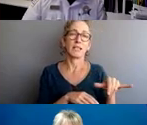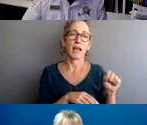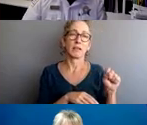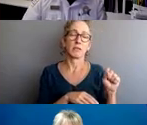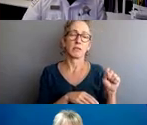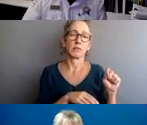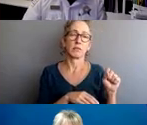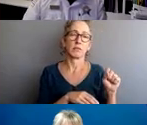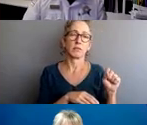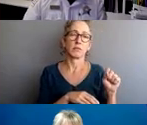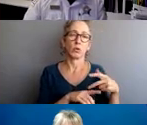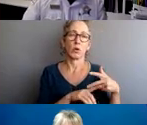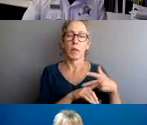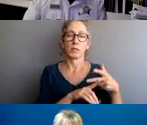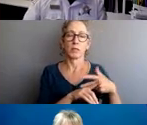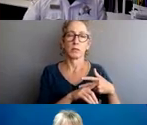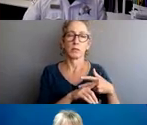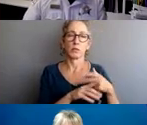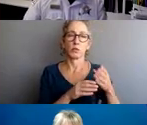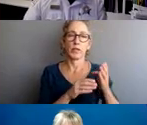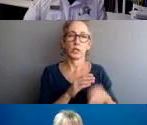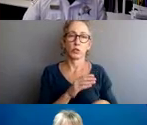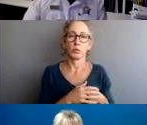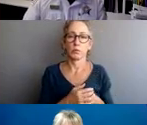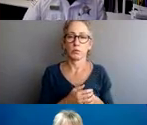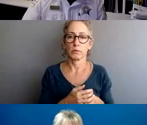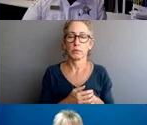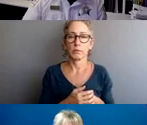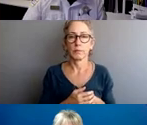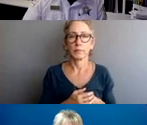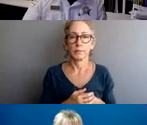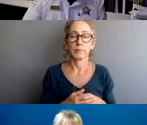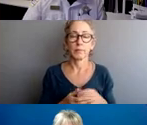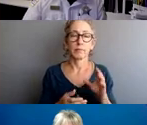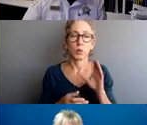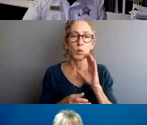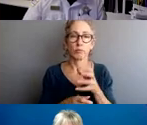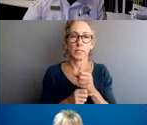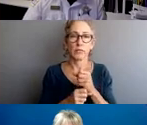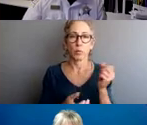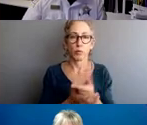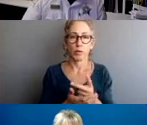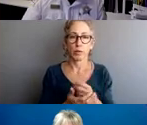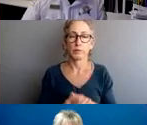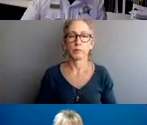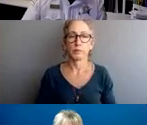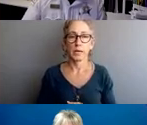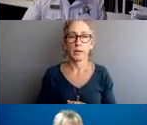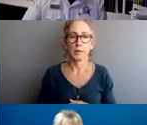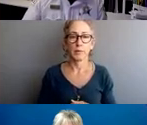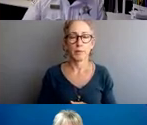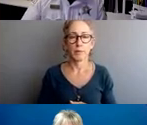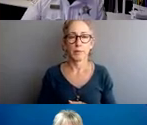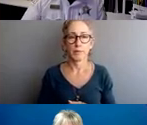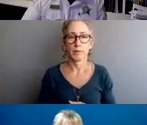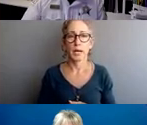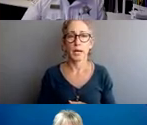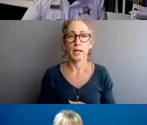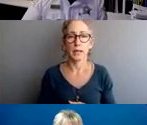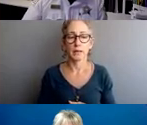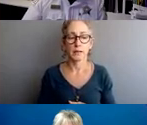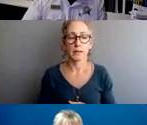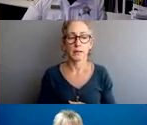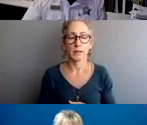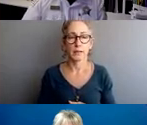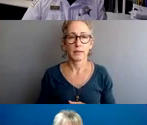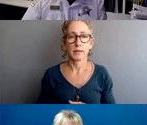the circumstances which require an extension and receive approval for that extension. Because the complexity of